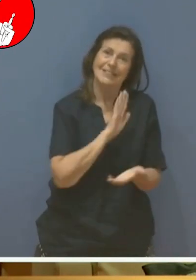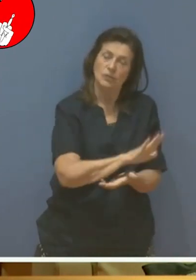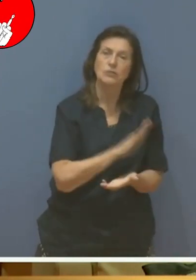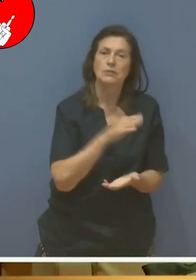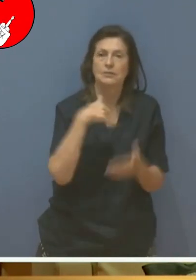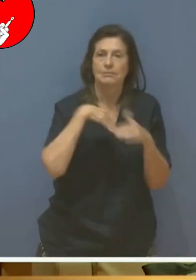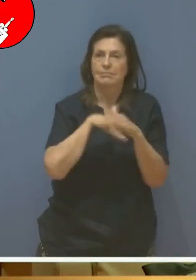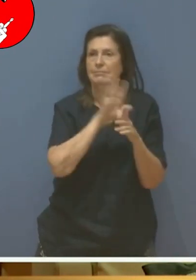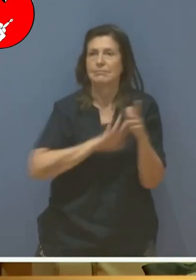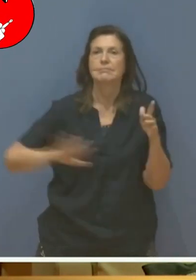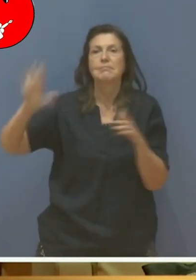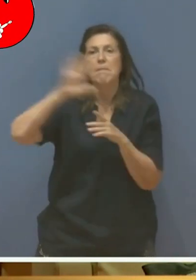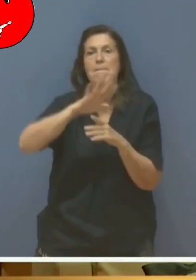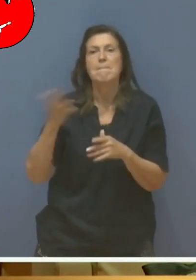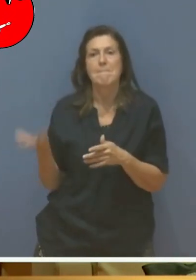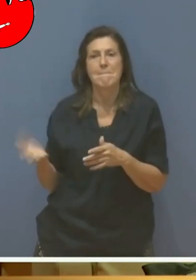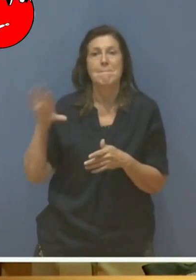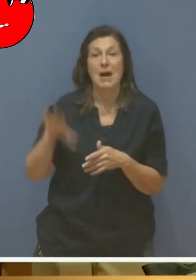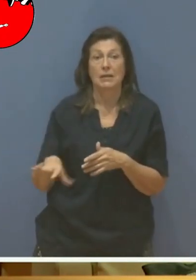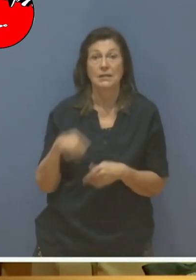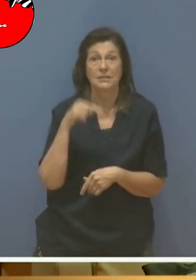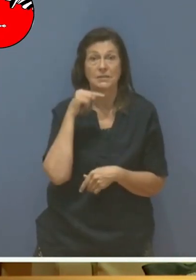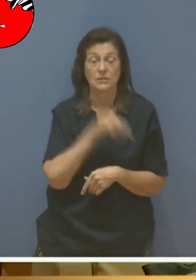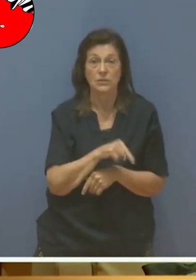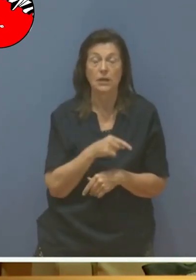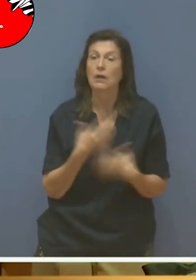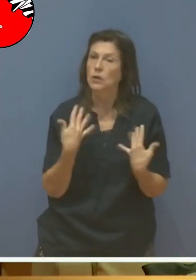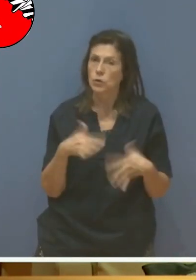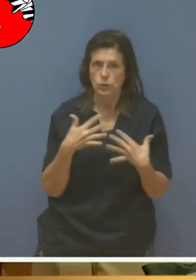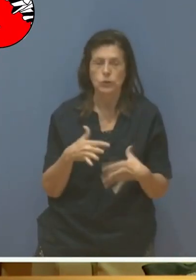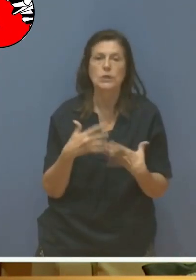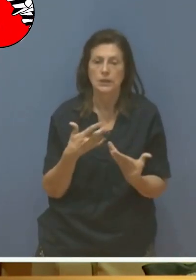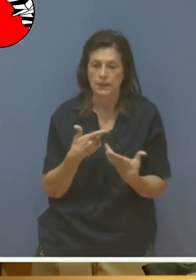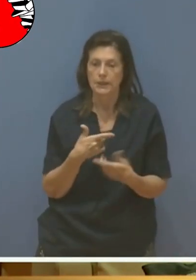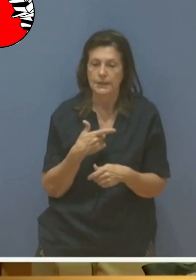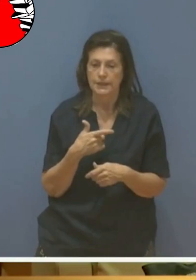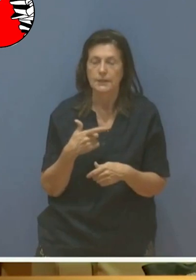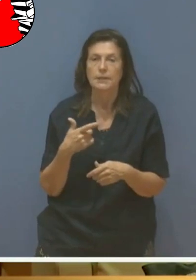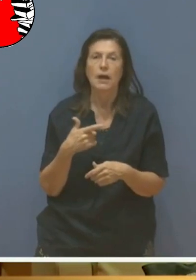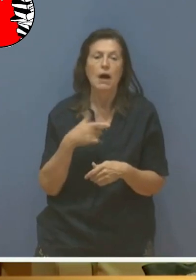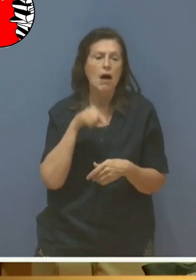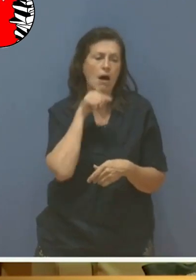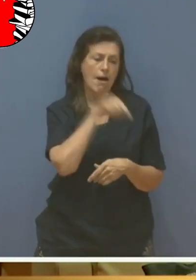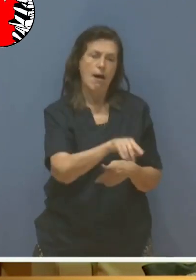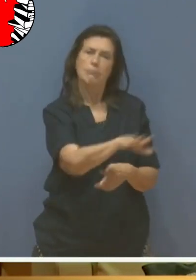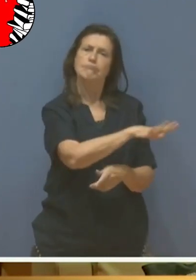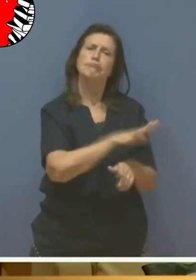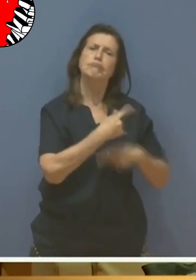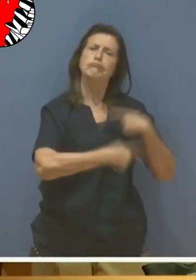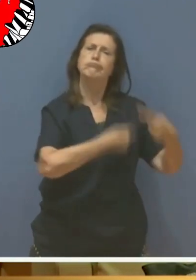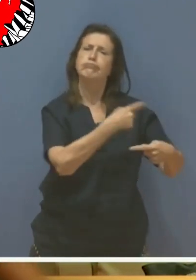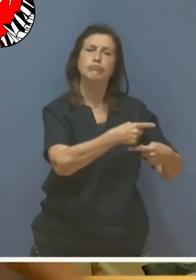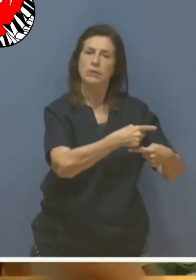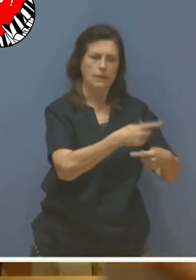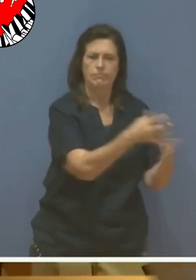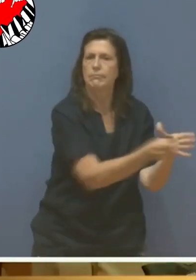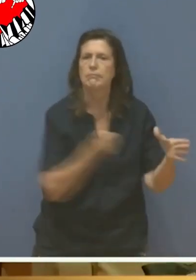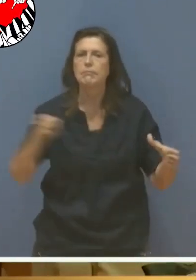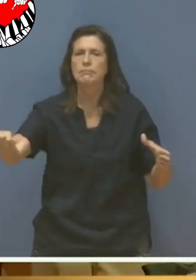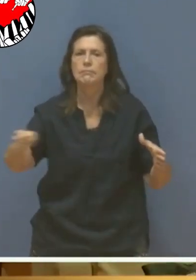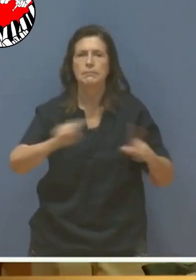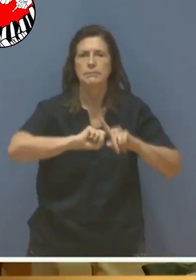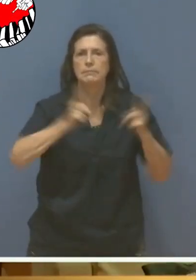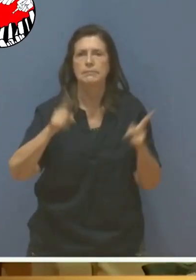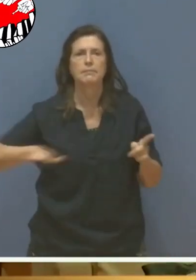AMRIP. In Bangladesh, Indigenous Peoples are increasingly faced by displacement from their ancestral land, resulting in